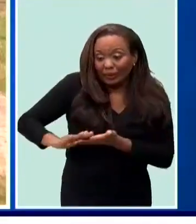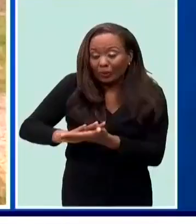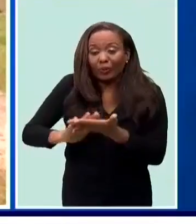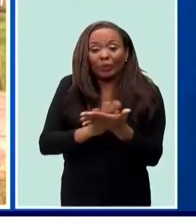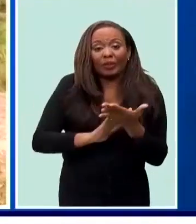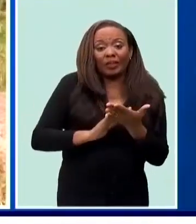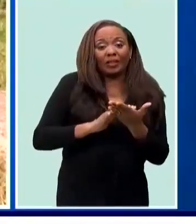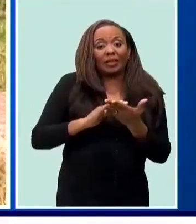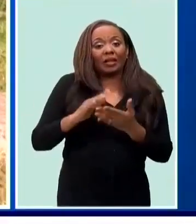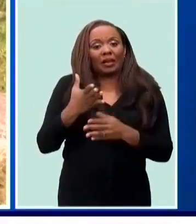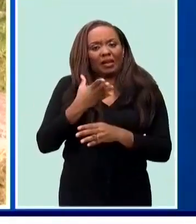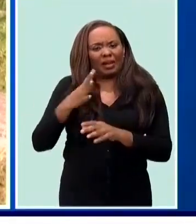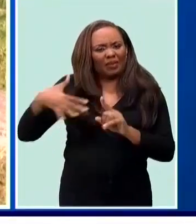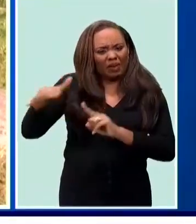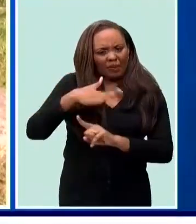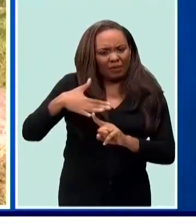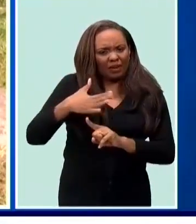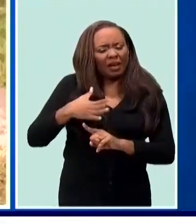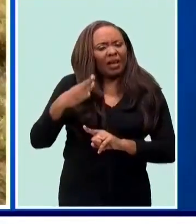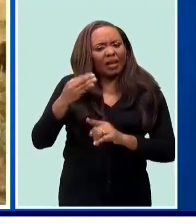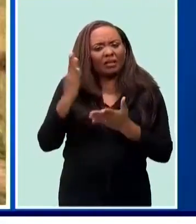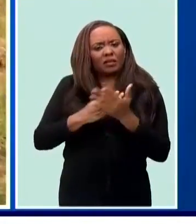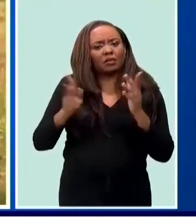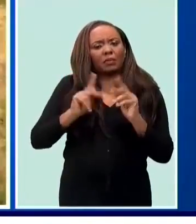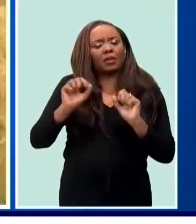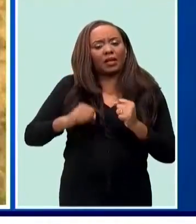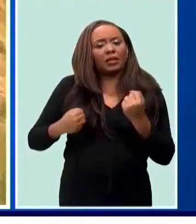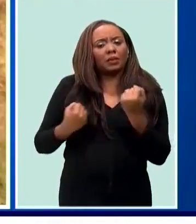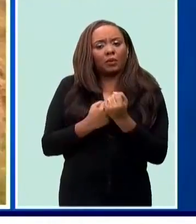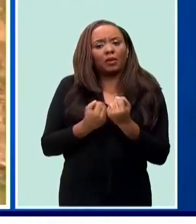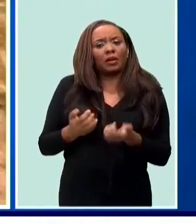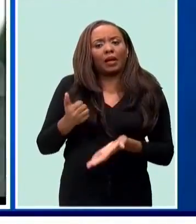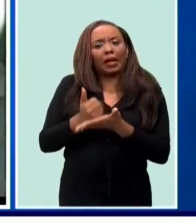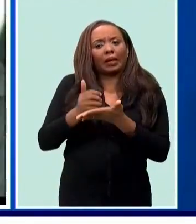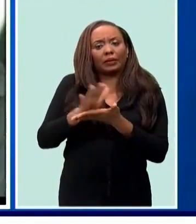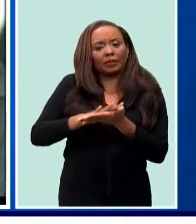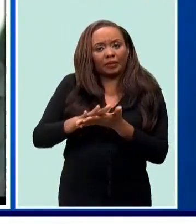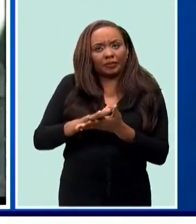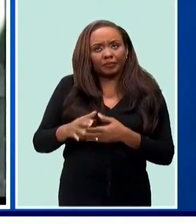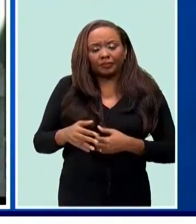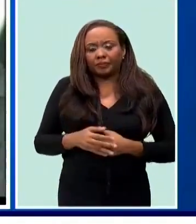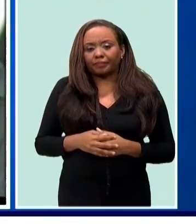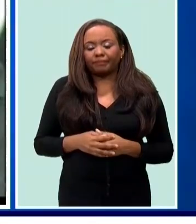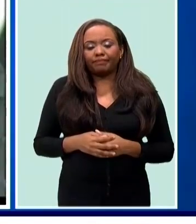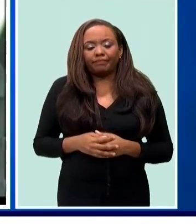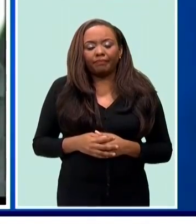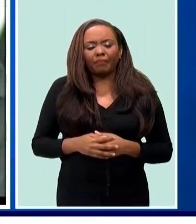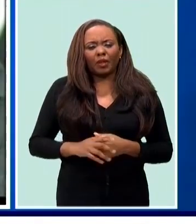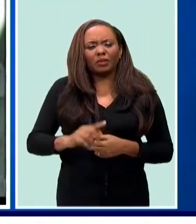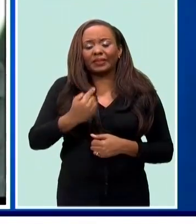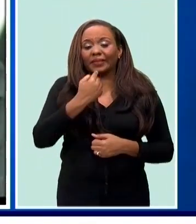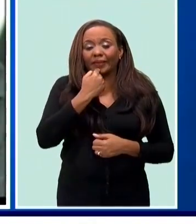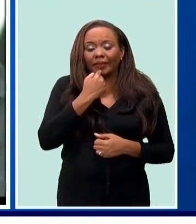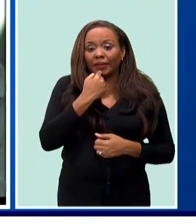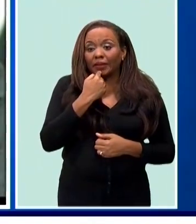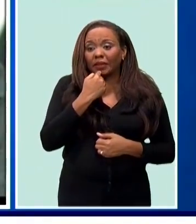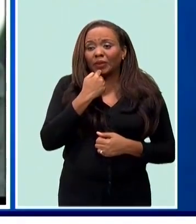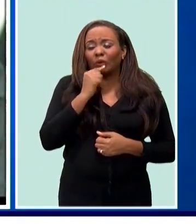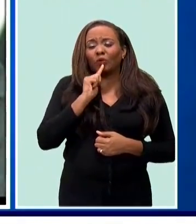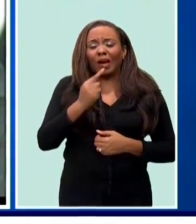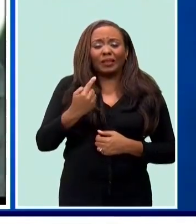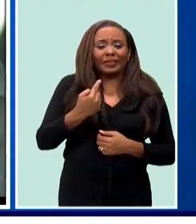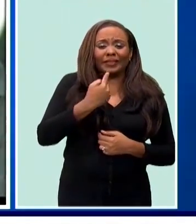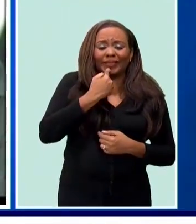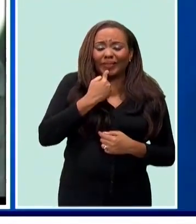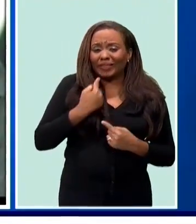And she adds that there is room for others to come on board. Mom, this is a serious, serious problem that is facing the